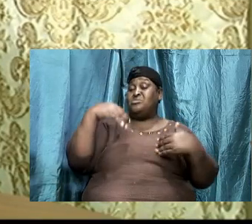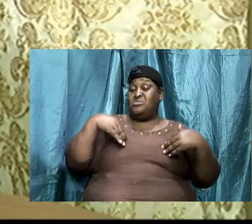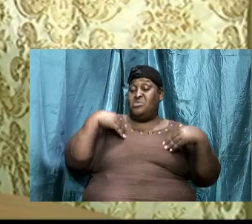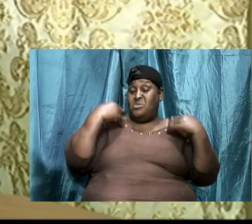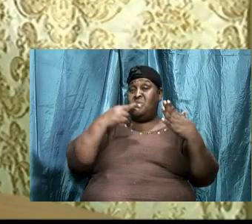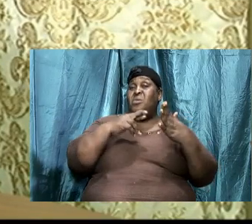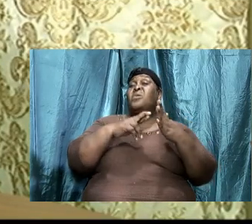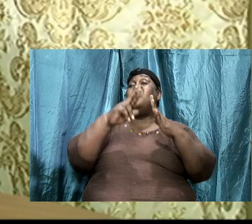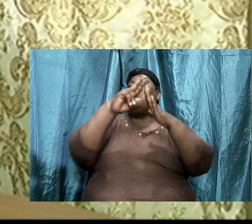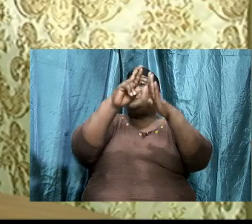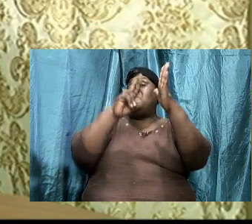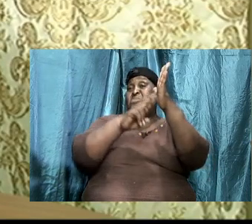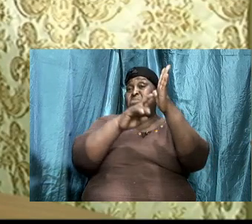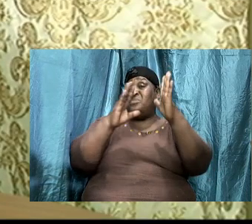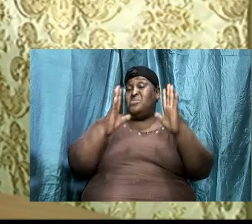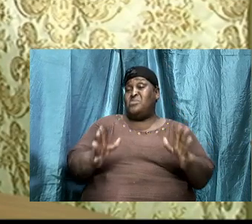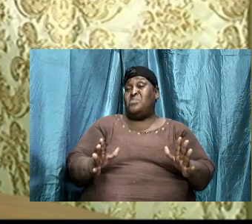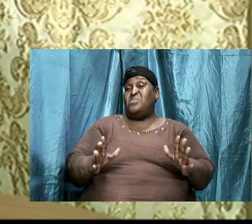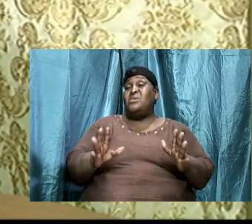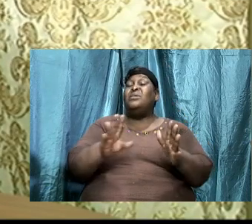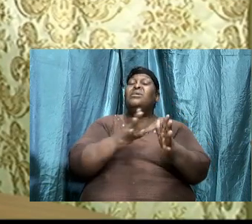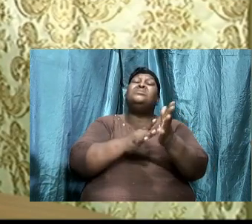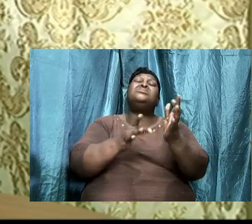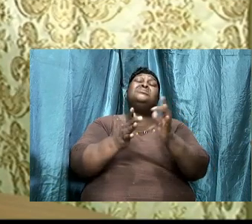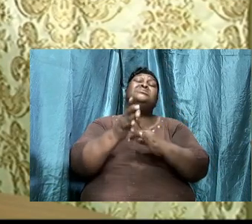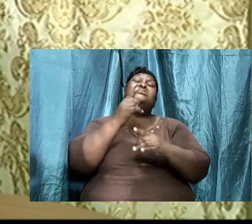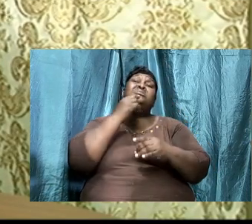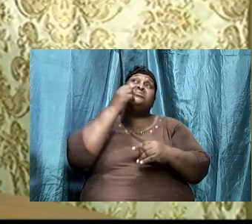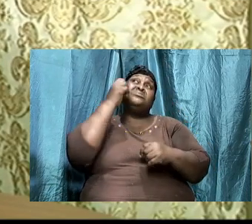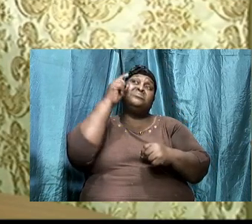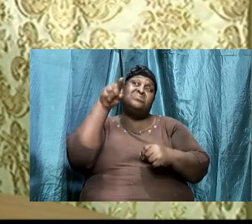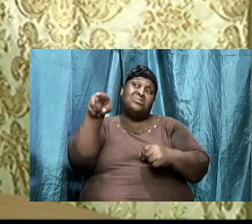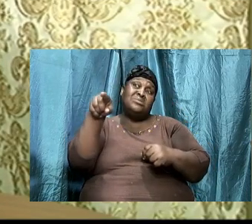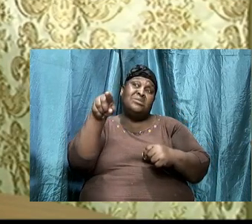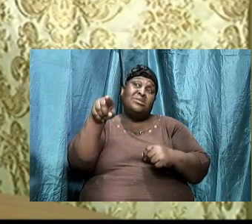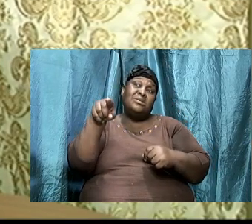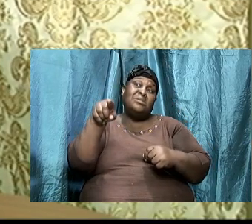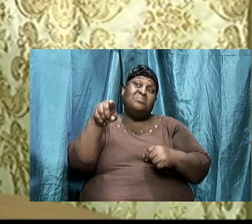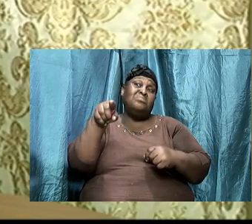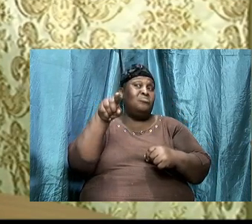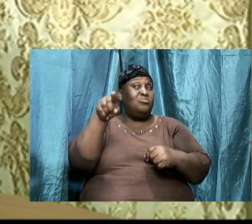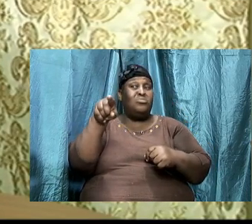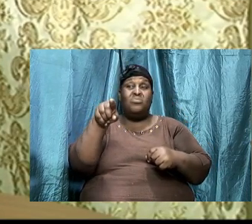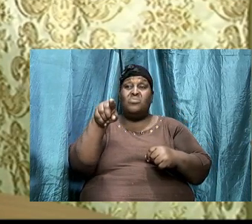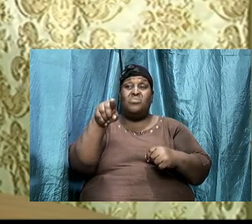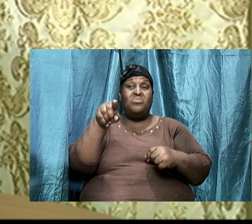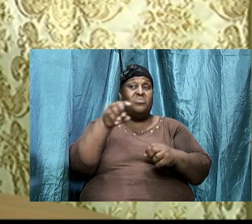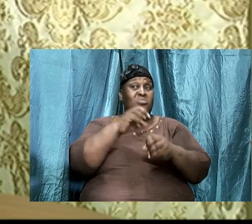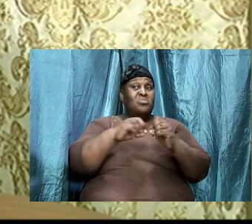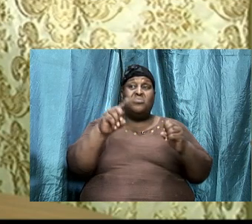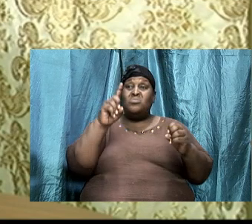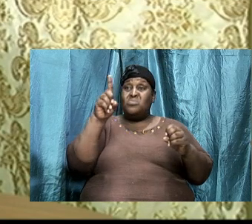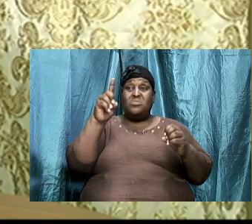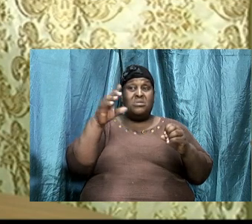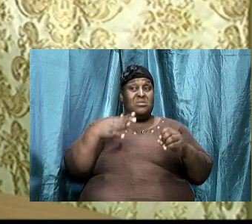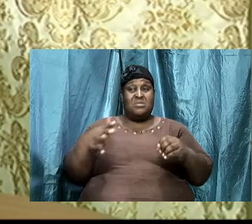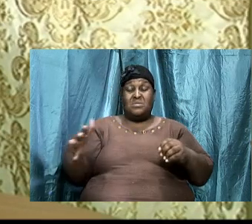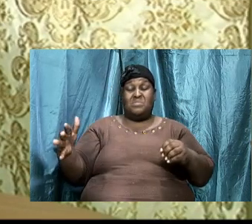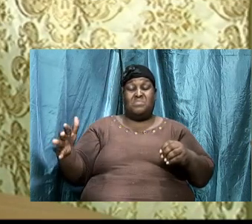rich Jesus said to him, thou lackest one thing. And this